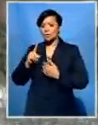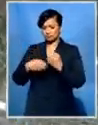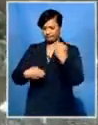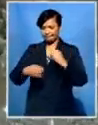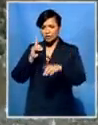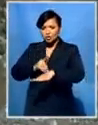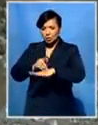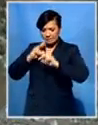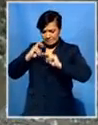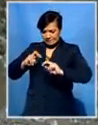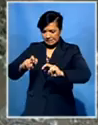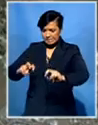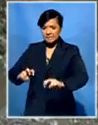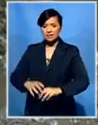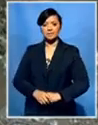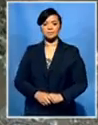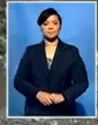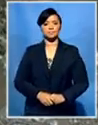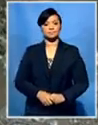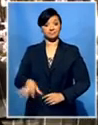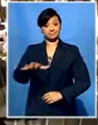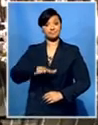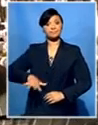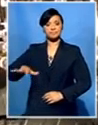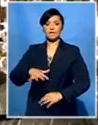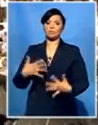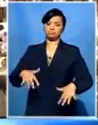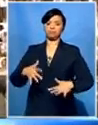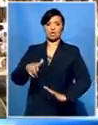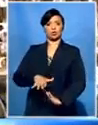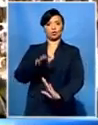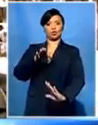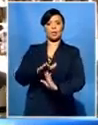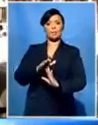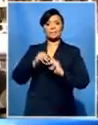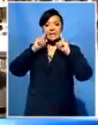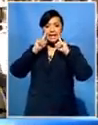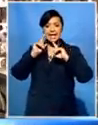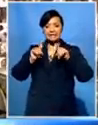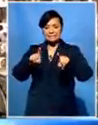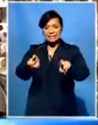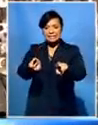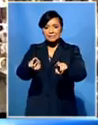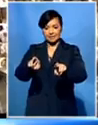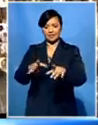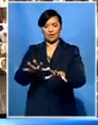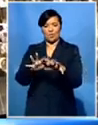beetle has been named after him. They are top predators on these wetlands essentially within the insect world. So their